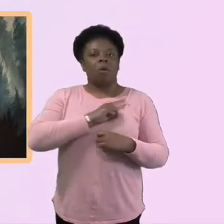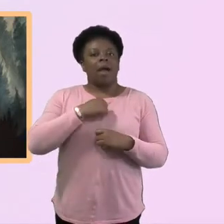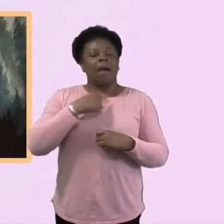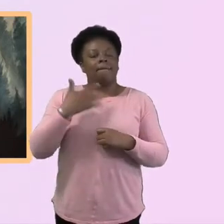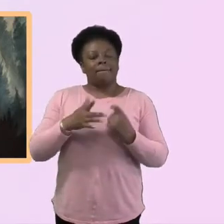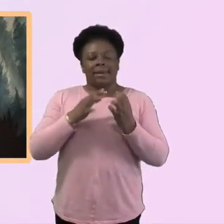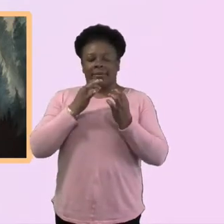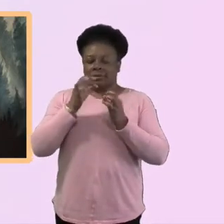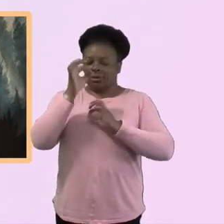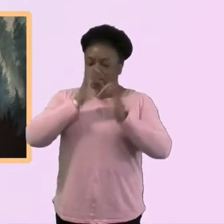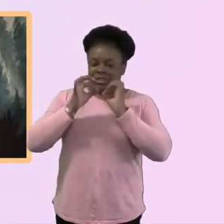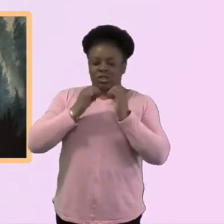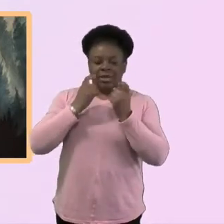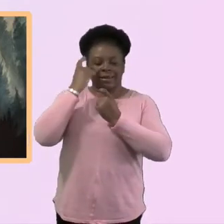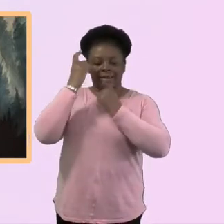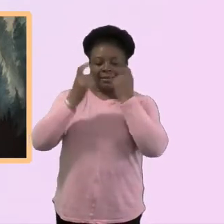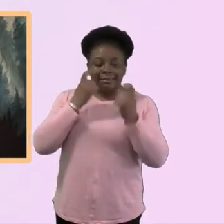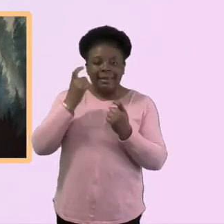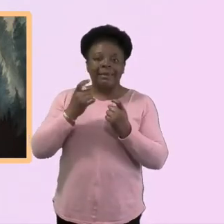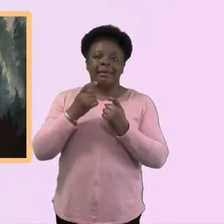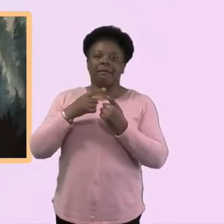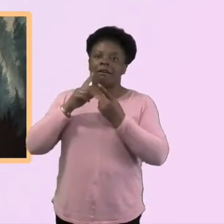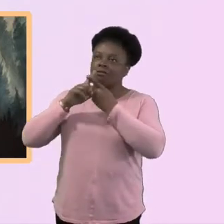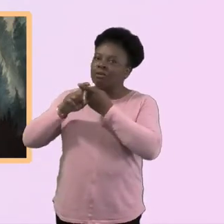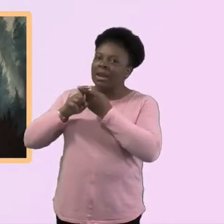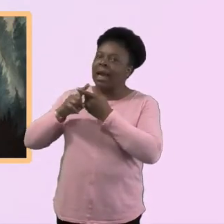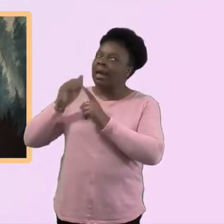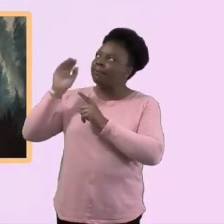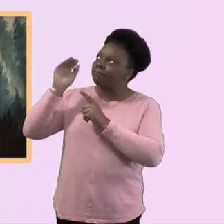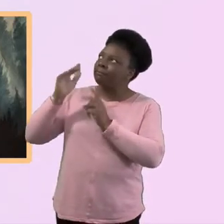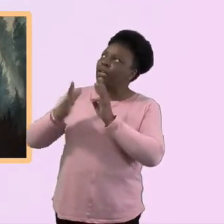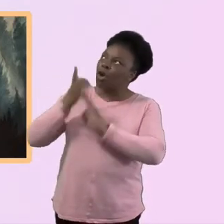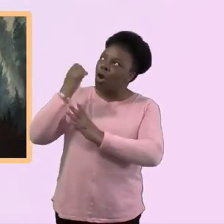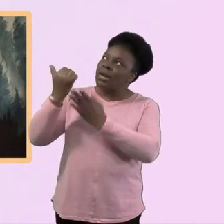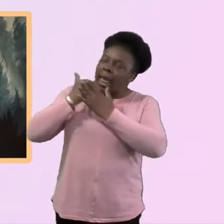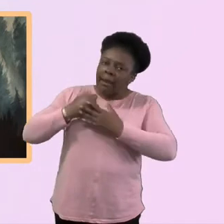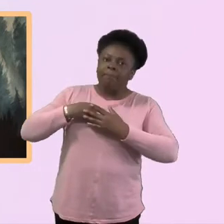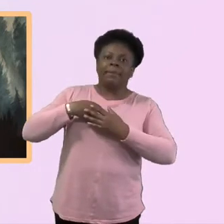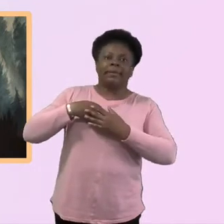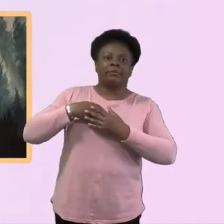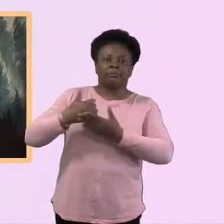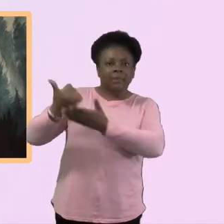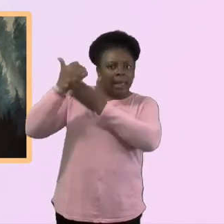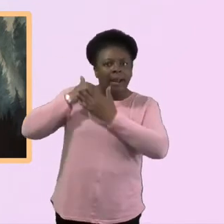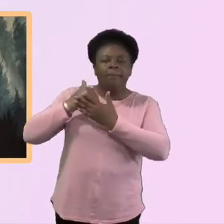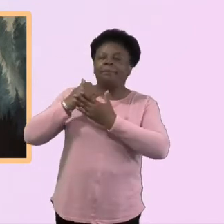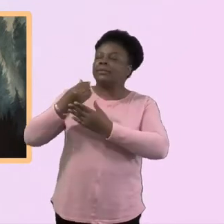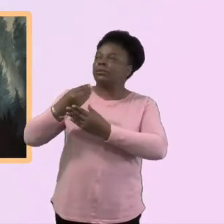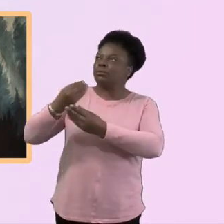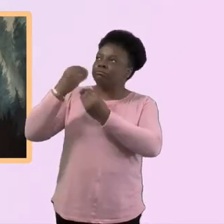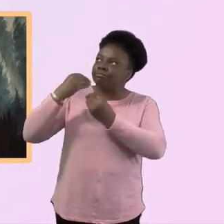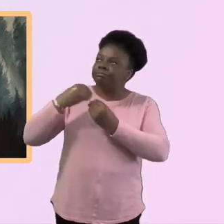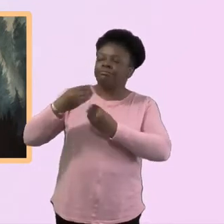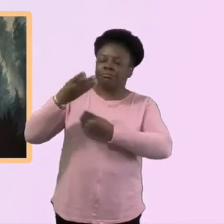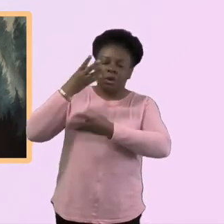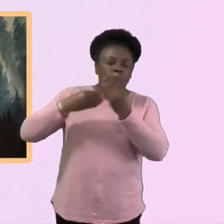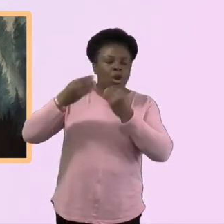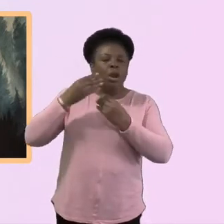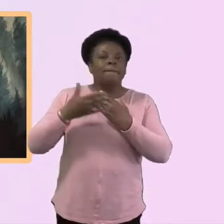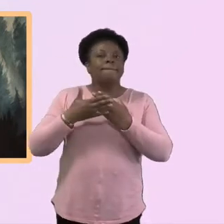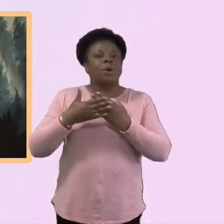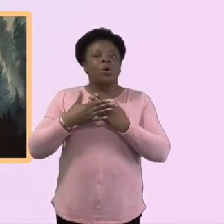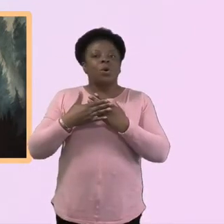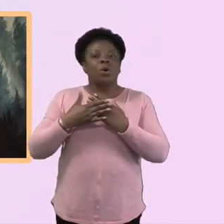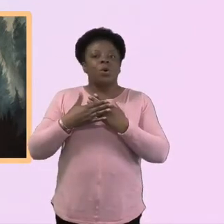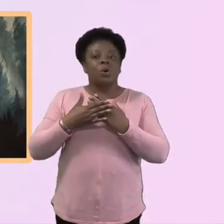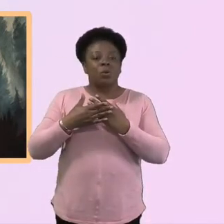Um, I sort of relied on God to, to learn more. Um, and be less afraid to ask people questions because I feel like it's made us